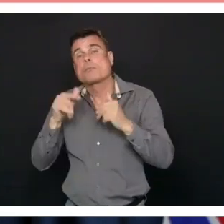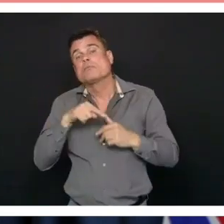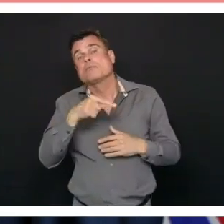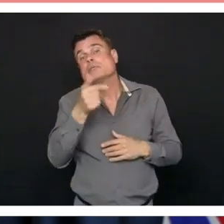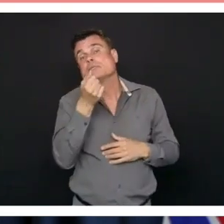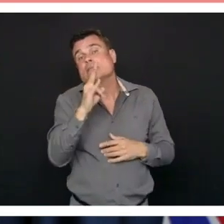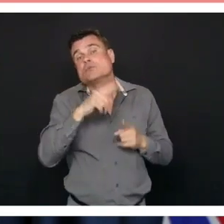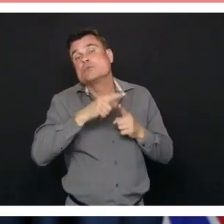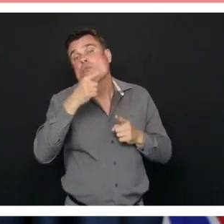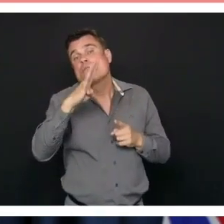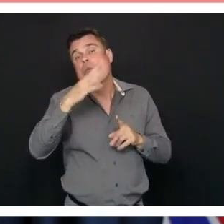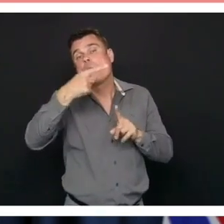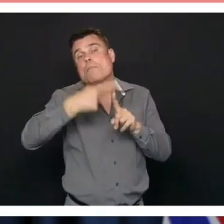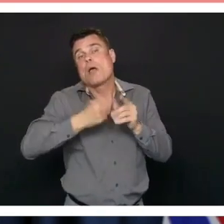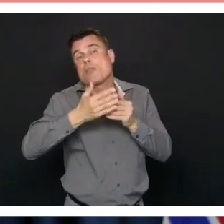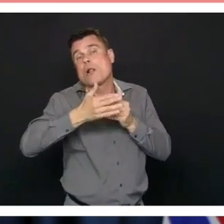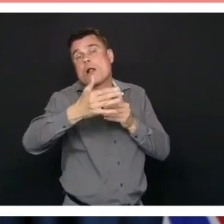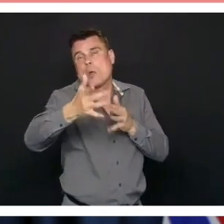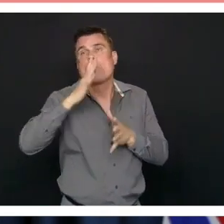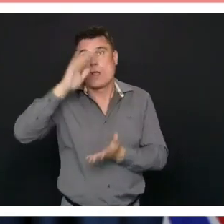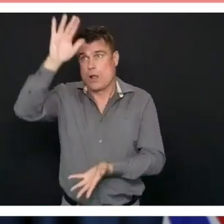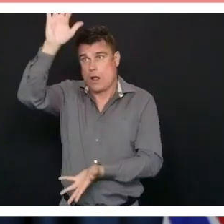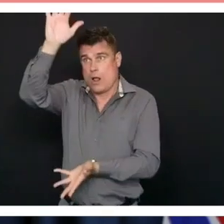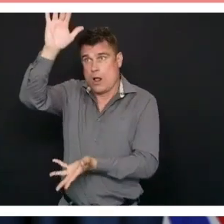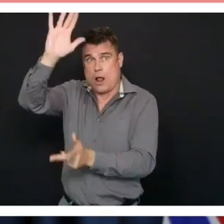Our next question is from Justine Hunter.